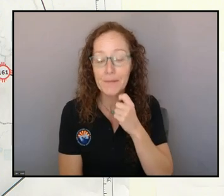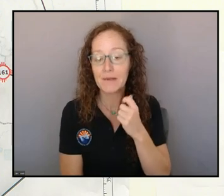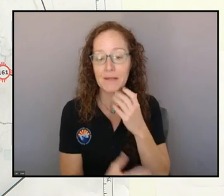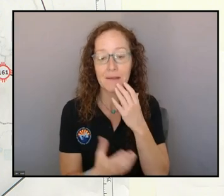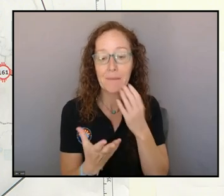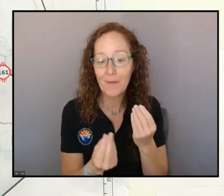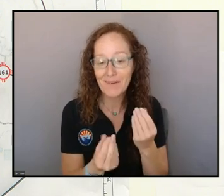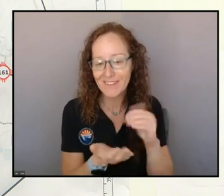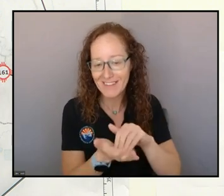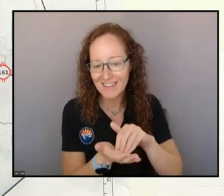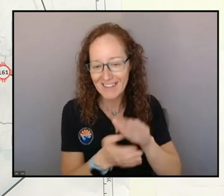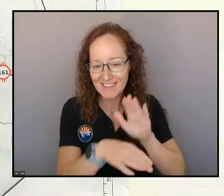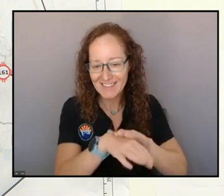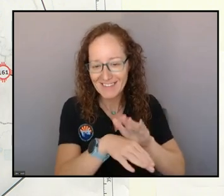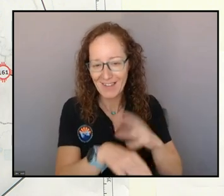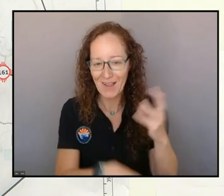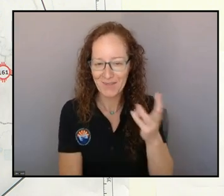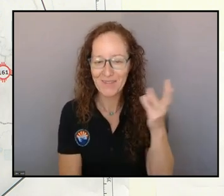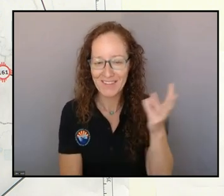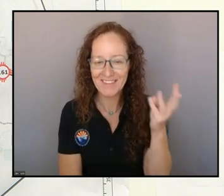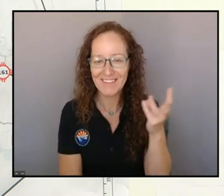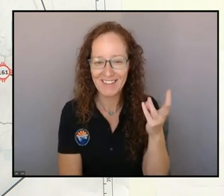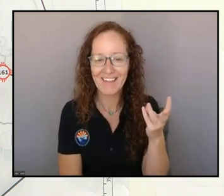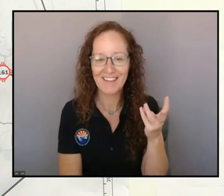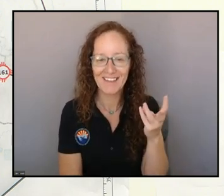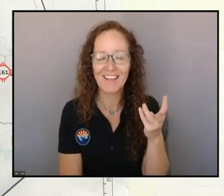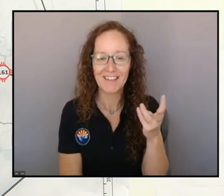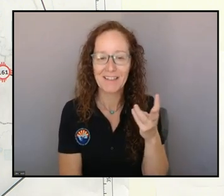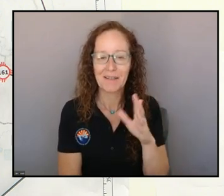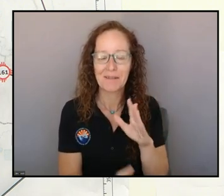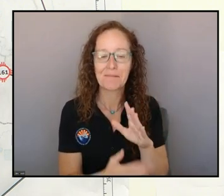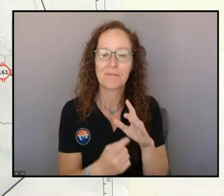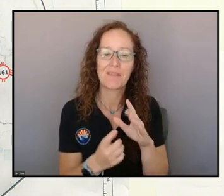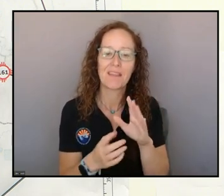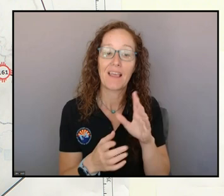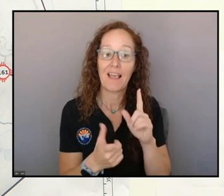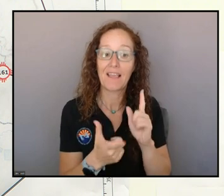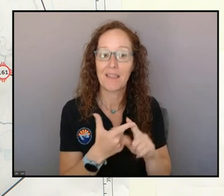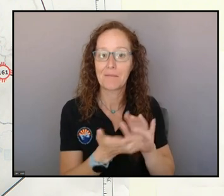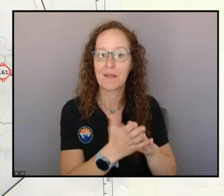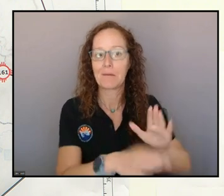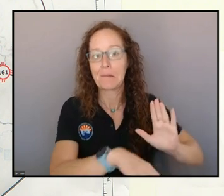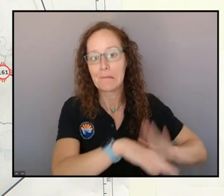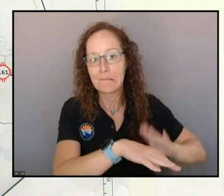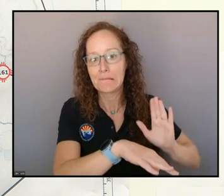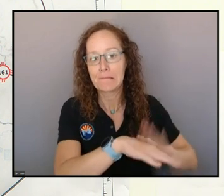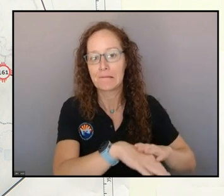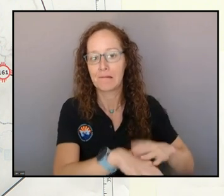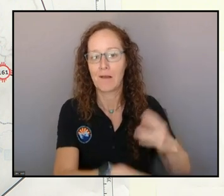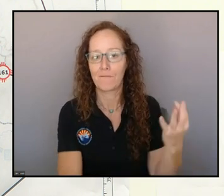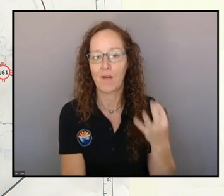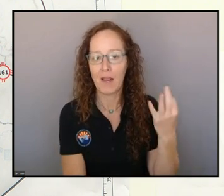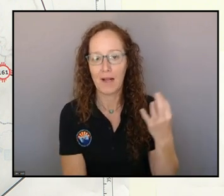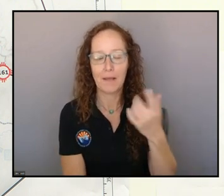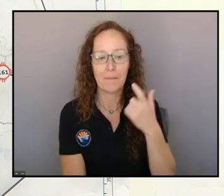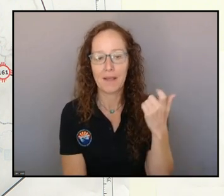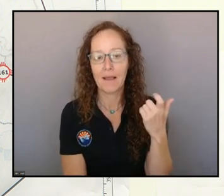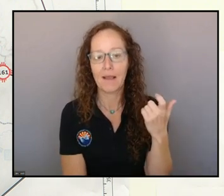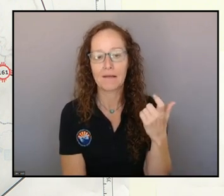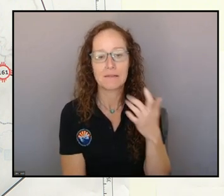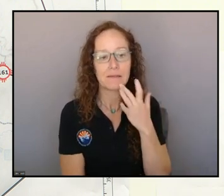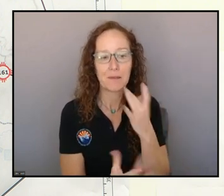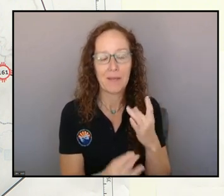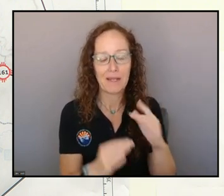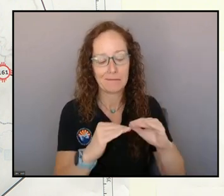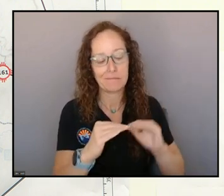Wednesday and definitely into a chapstick warning as we get back into those single digits on Friday. Things get a little bit more